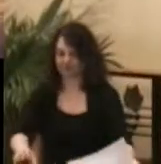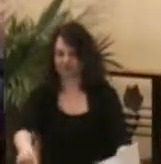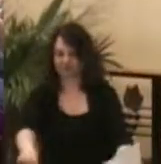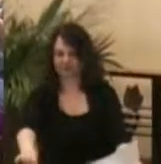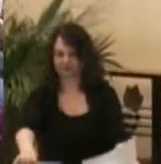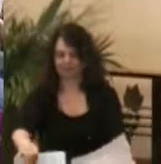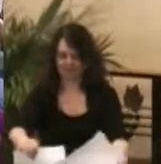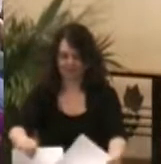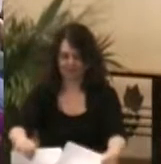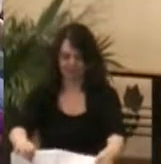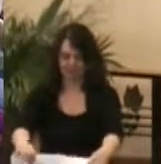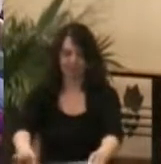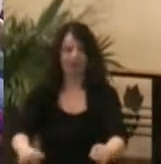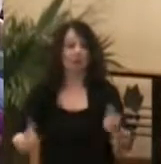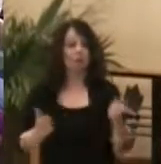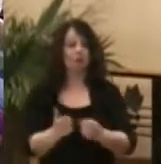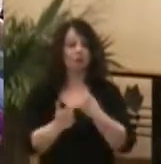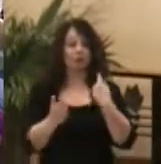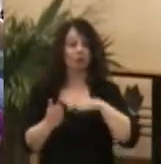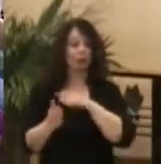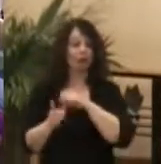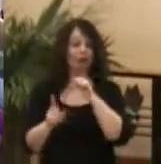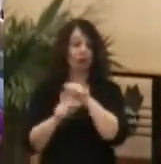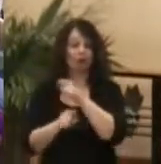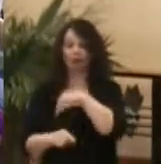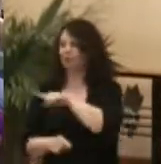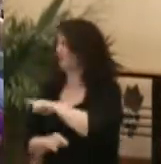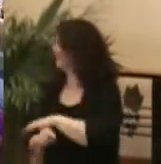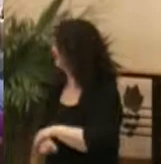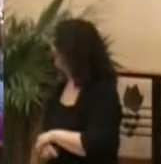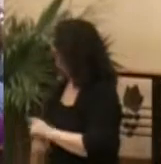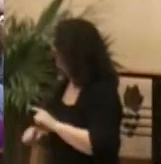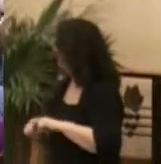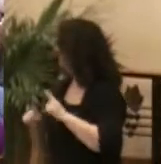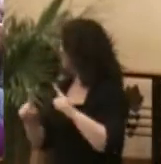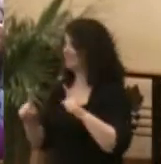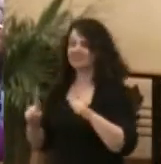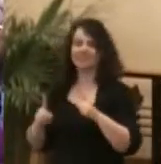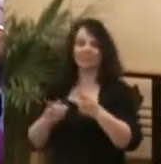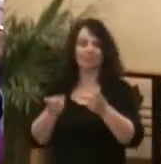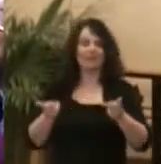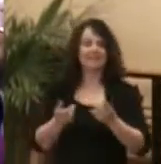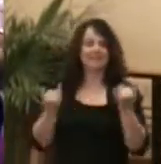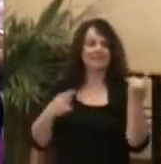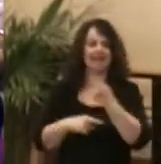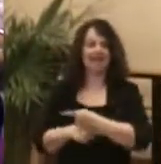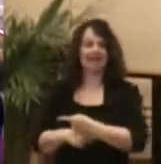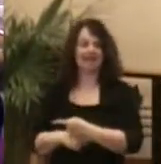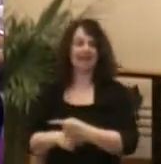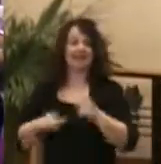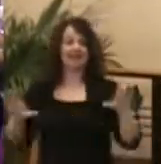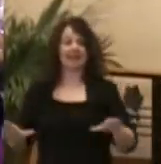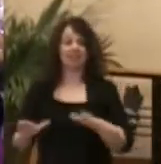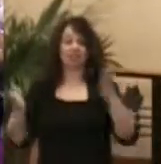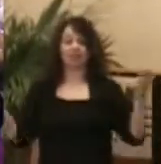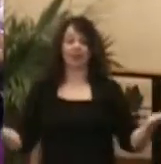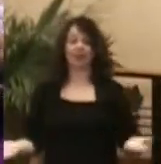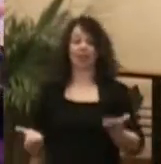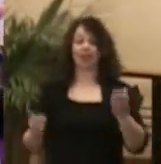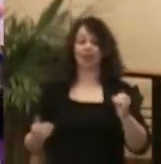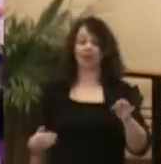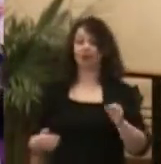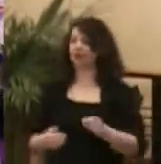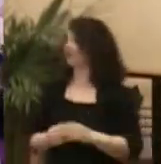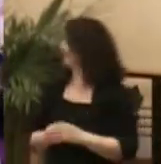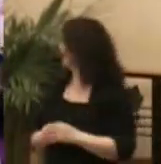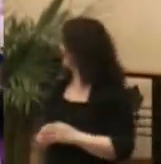So every once in a while we trick you and it's coming from a different place today. The action is right here. So if you want to get a